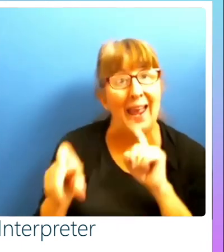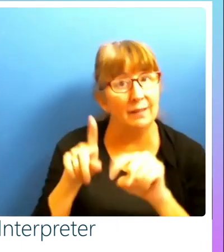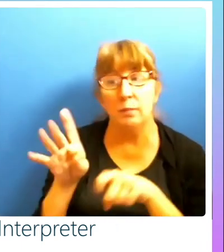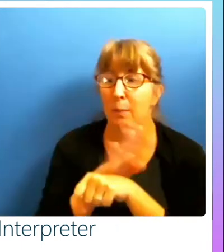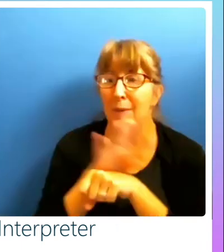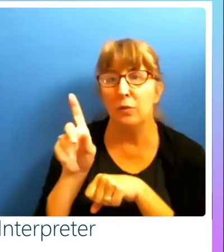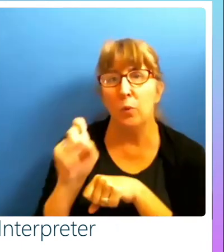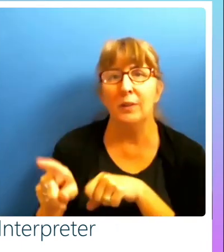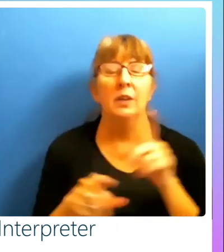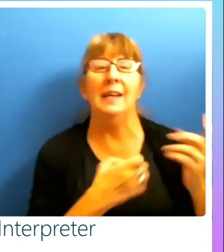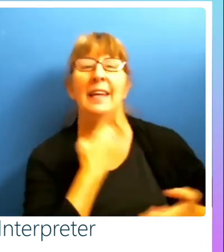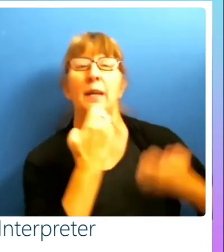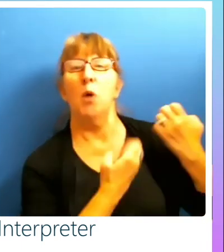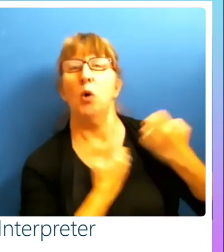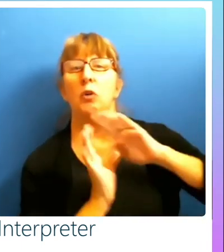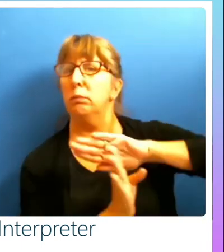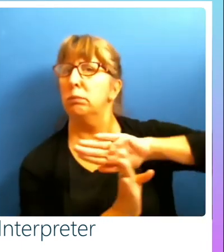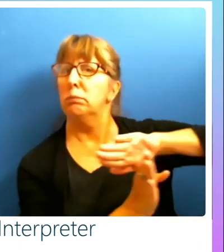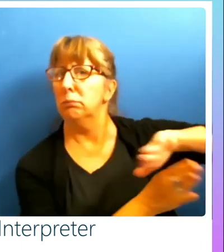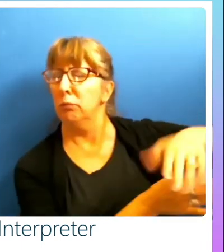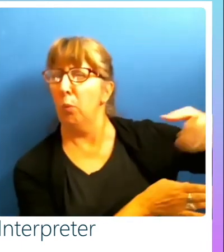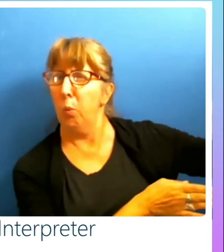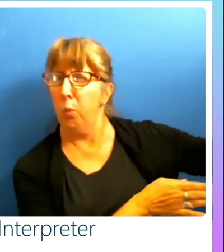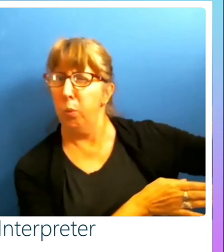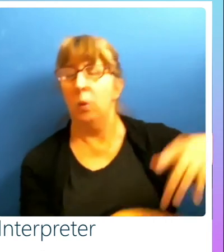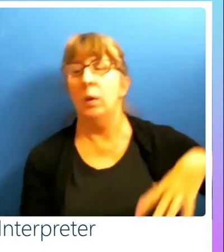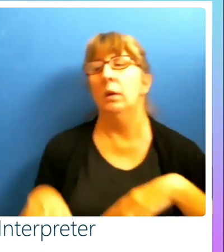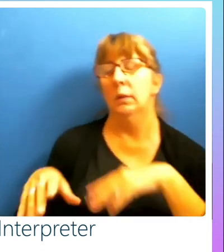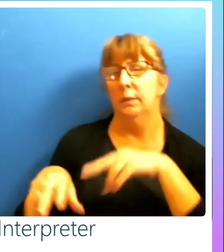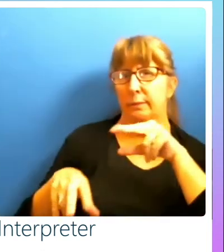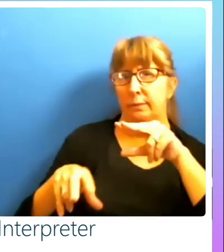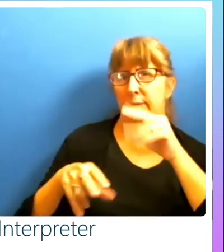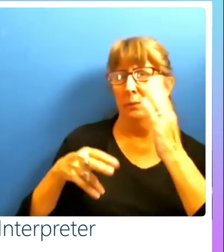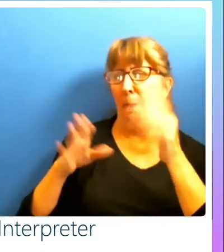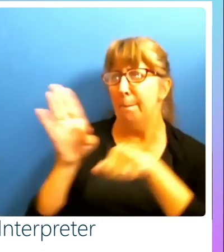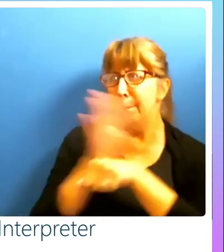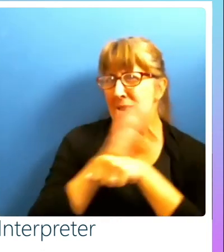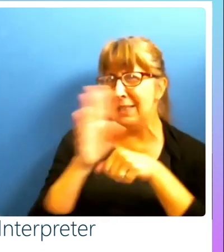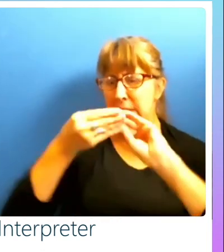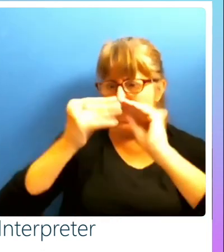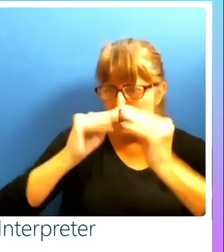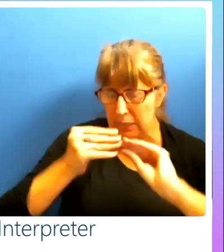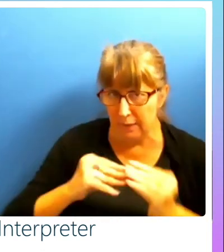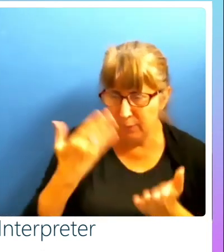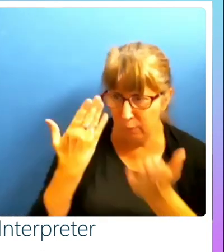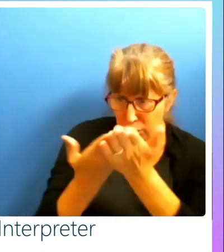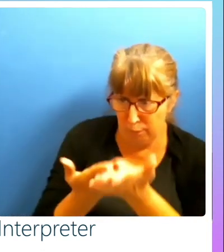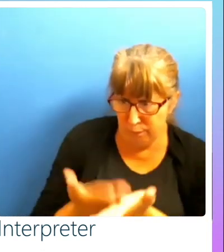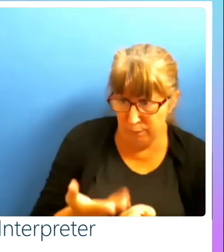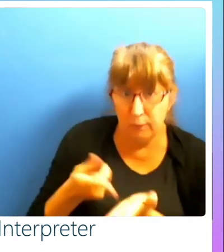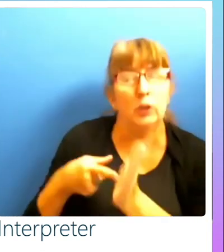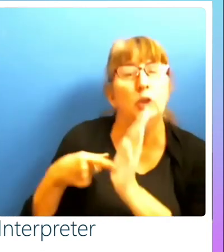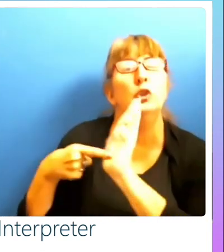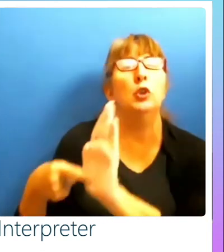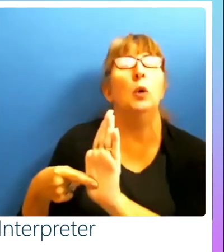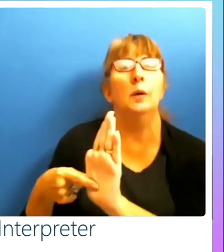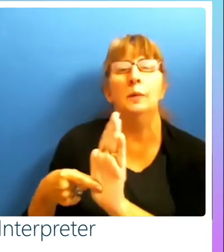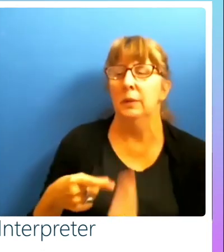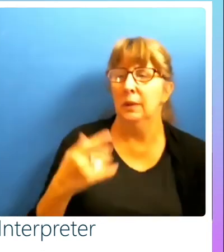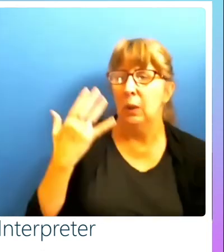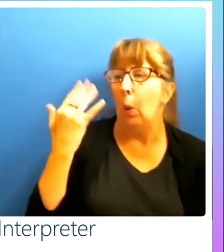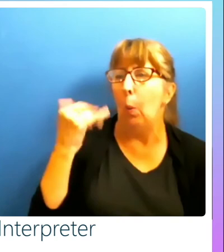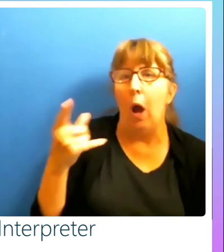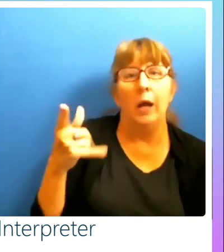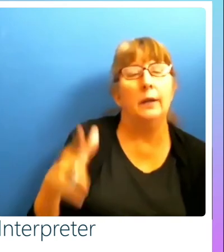to stay away from the emotional parts of it. that's a loaded question. depends on the person. Right. And why they're saying why they're trying to